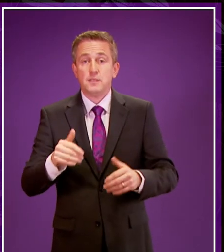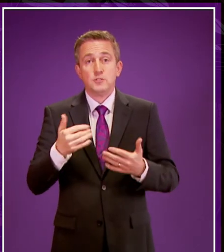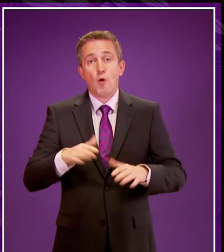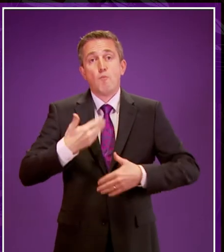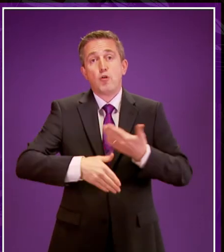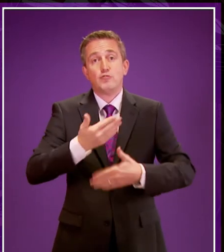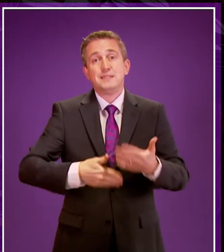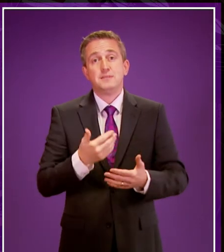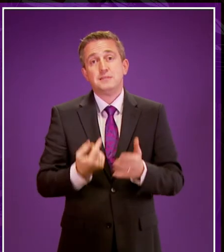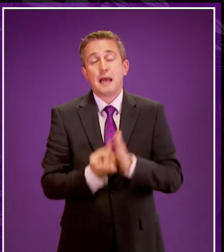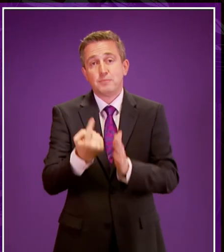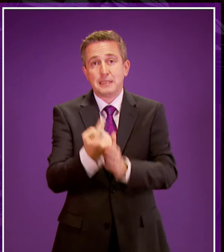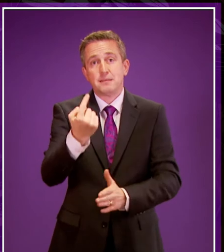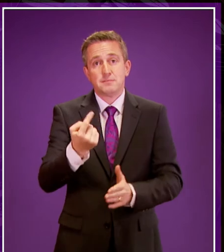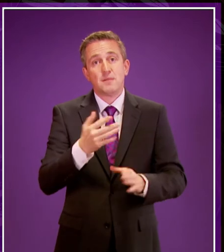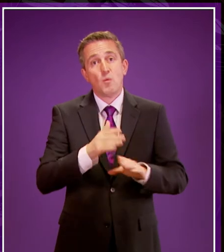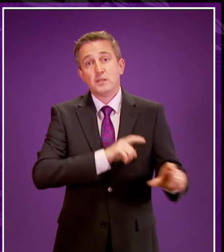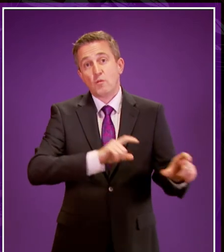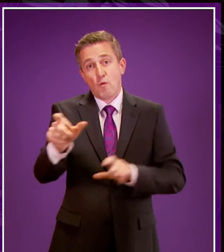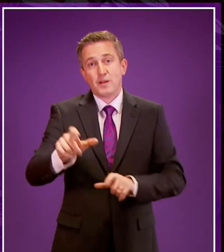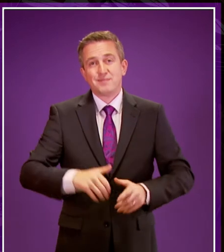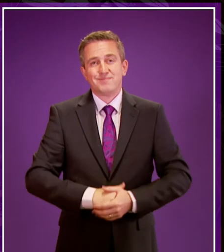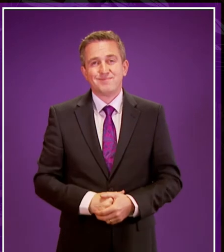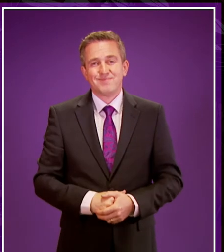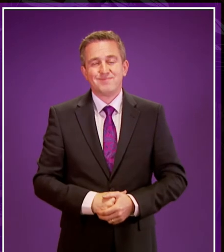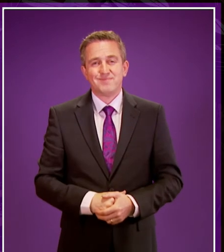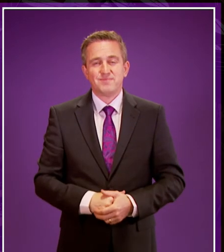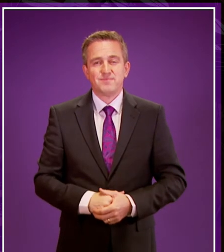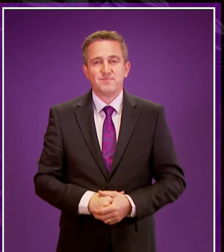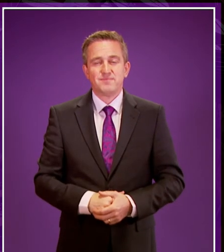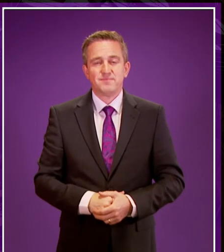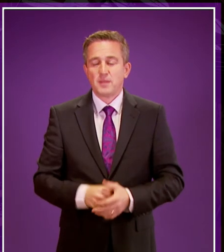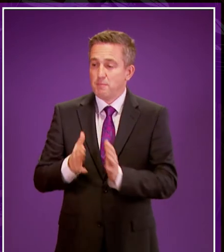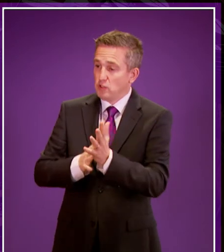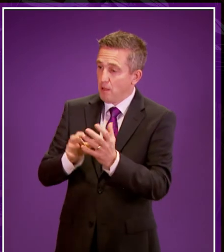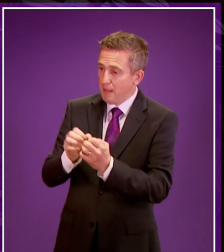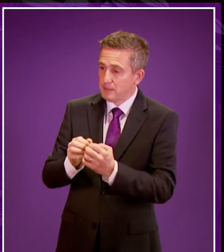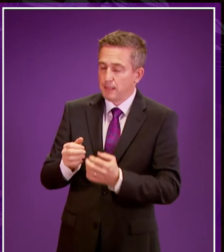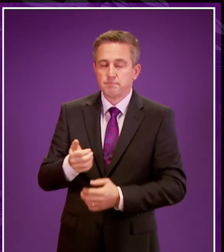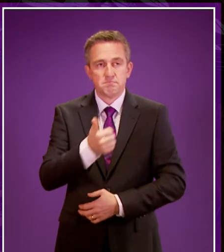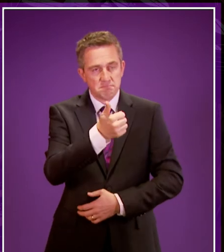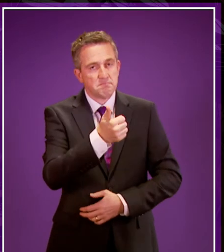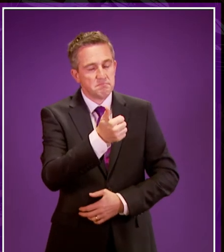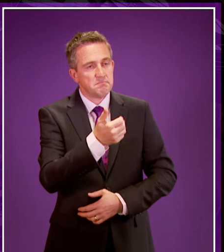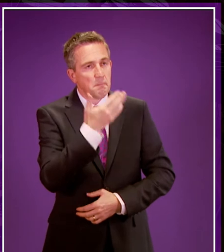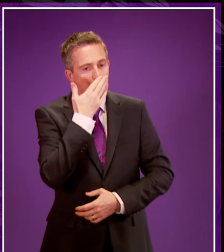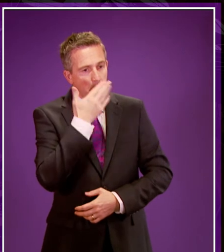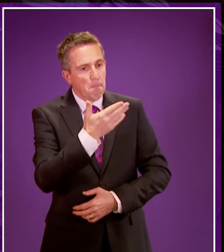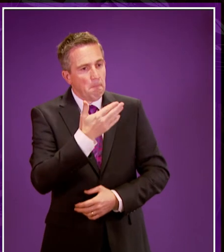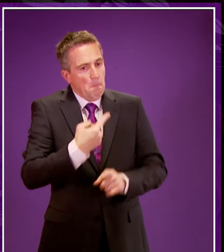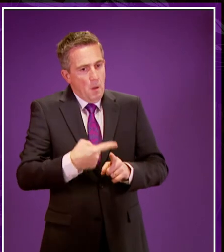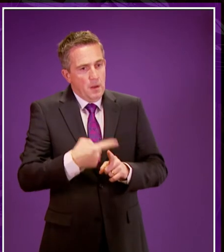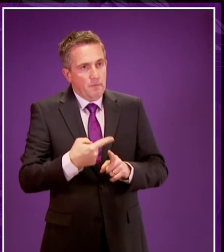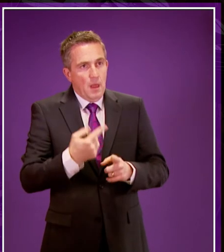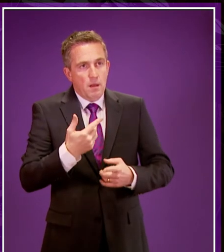making progress, but there is still work to do. Michelle Ballantyne. Thank you. And it's good to hear that some progress is